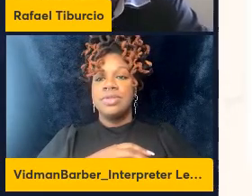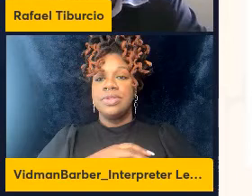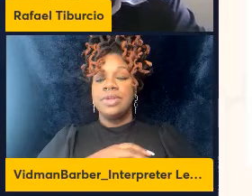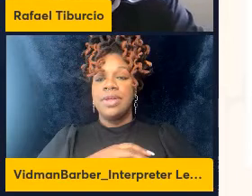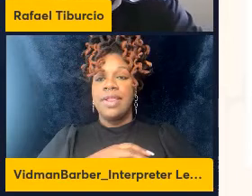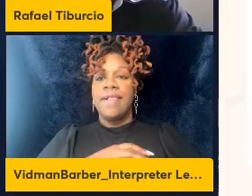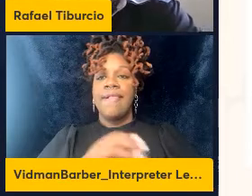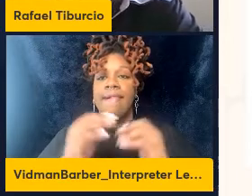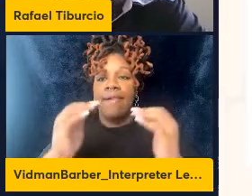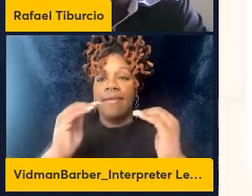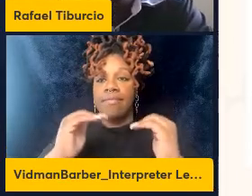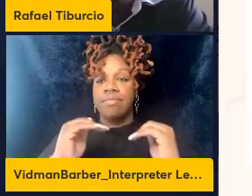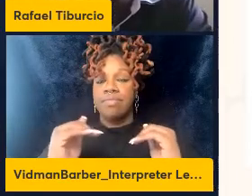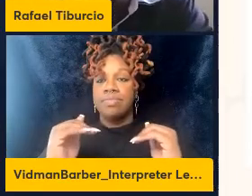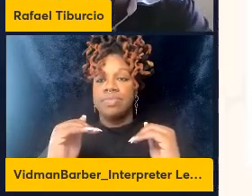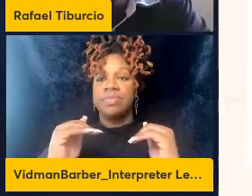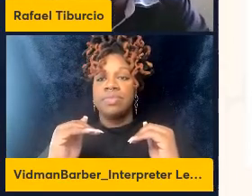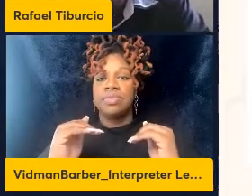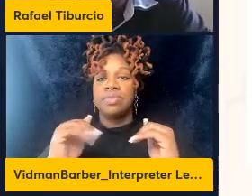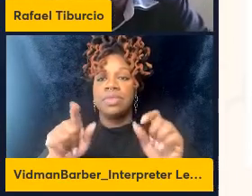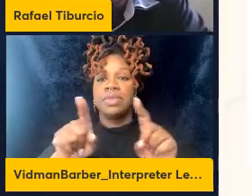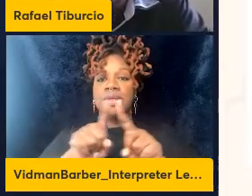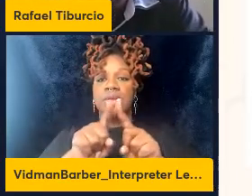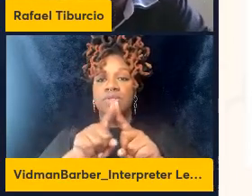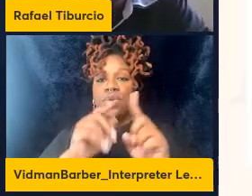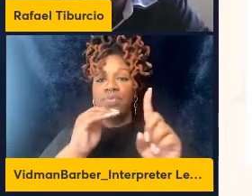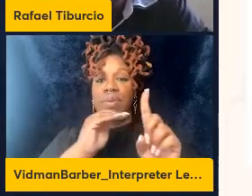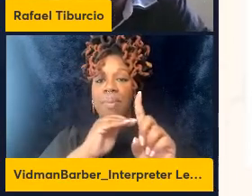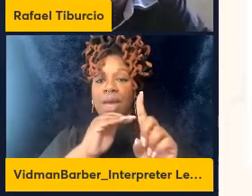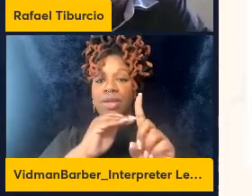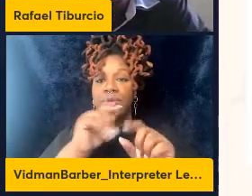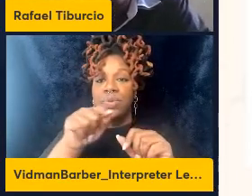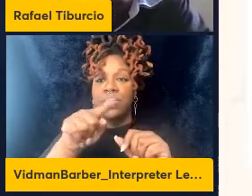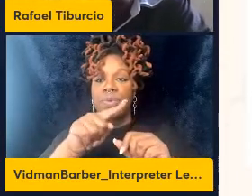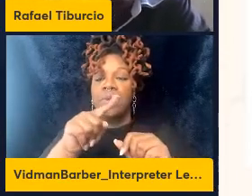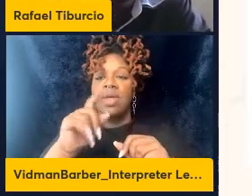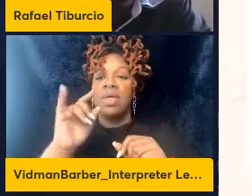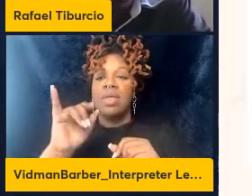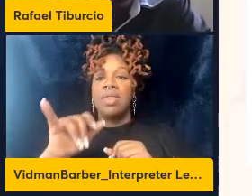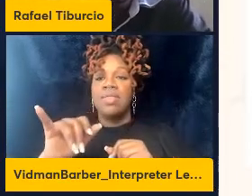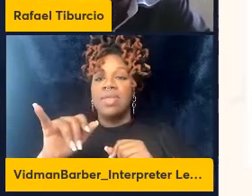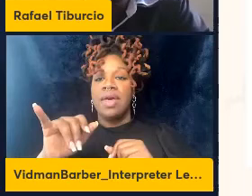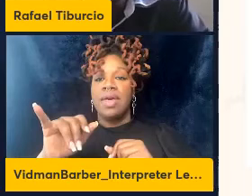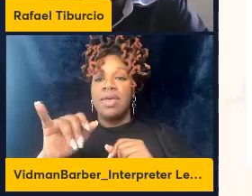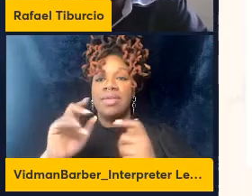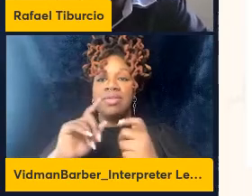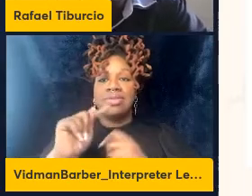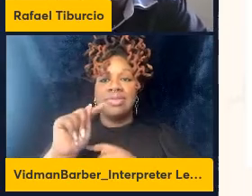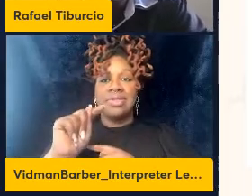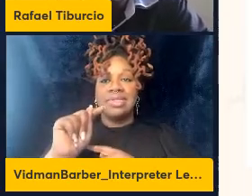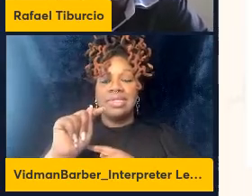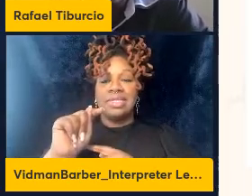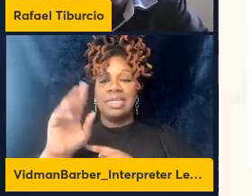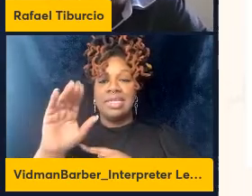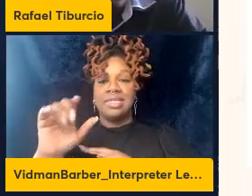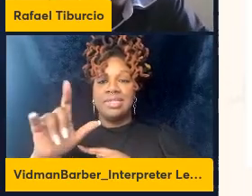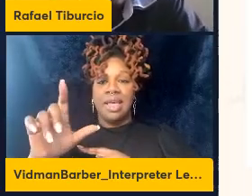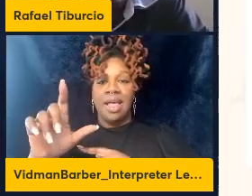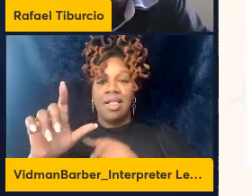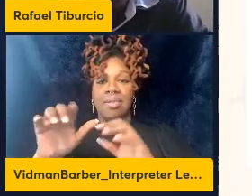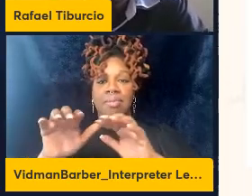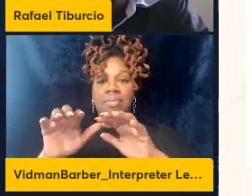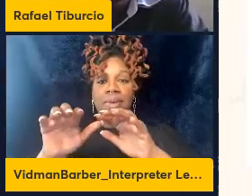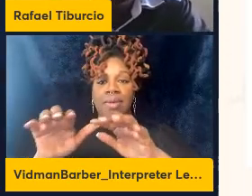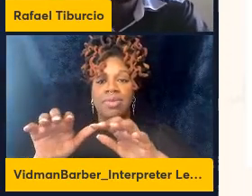and then just let me remind you that the reconstitution of T cell populations during